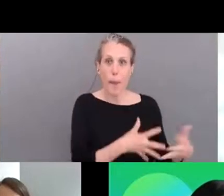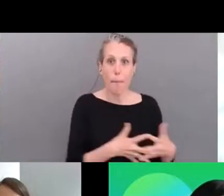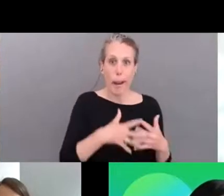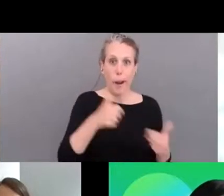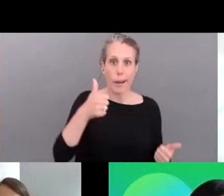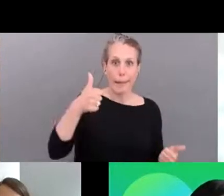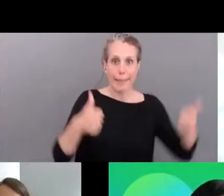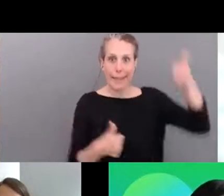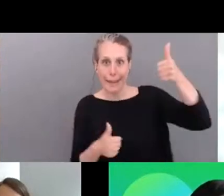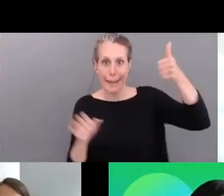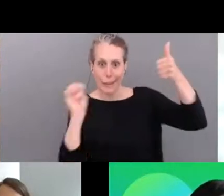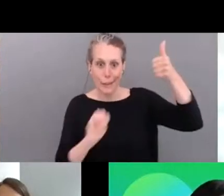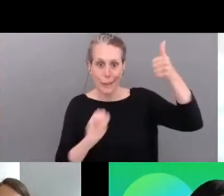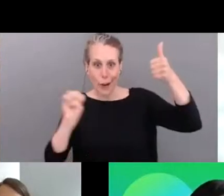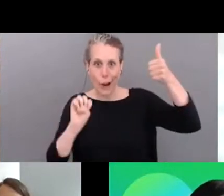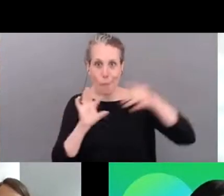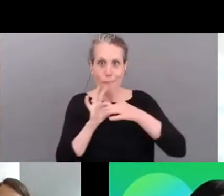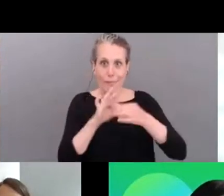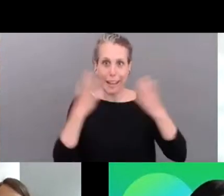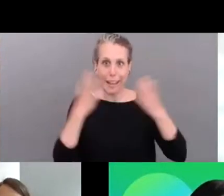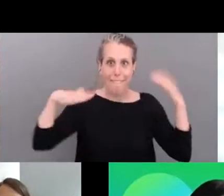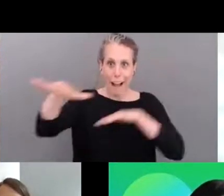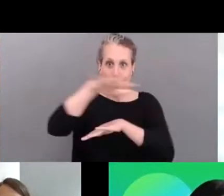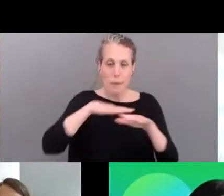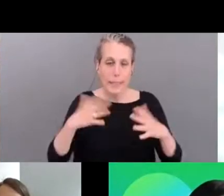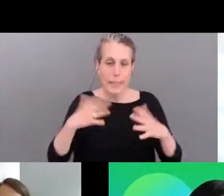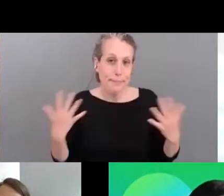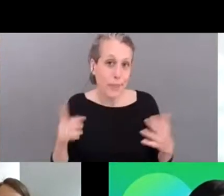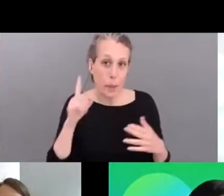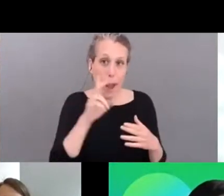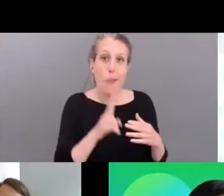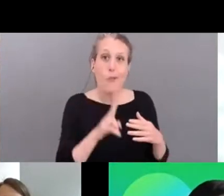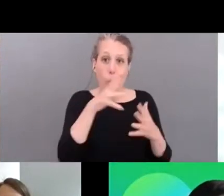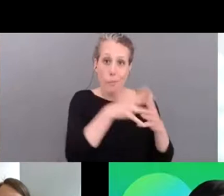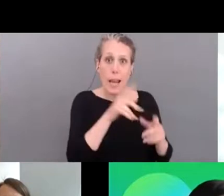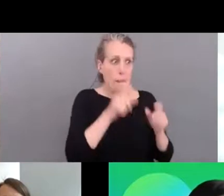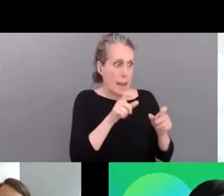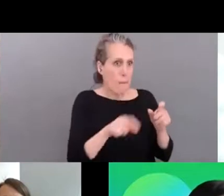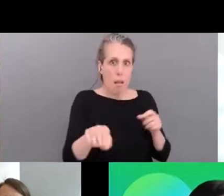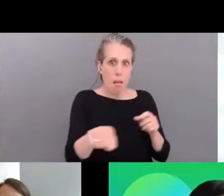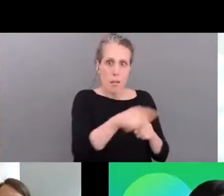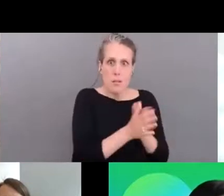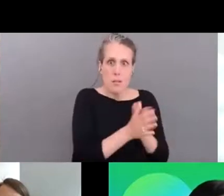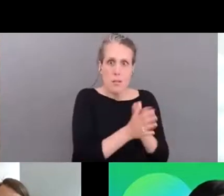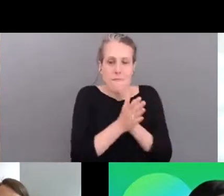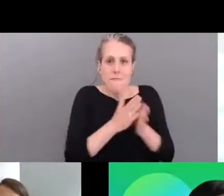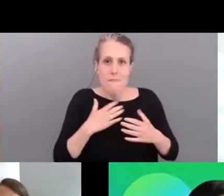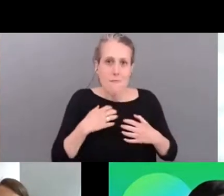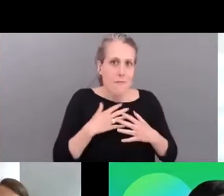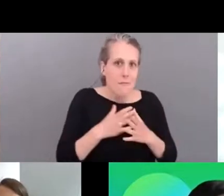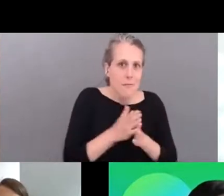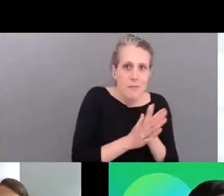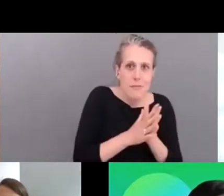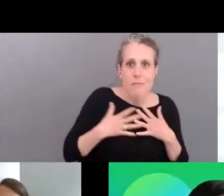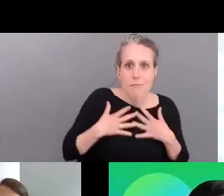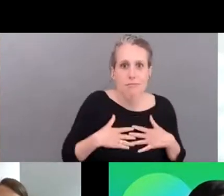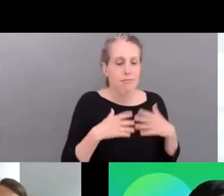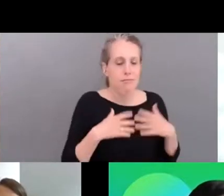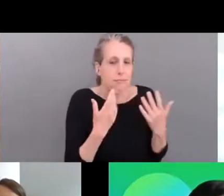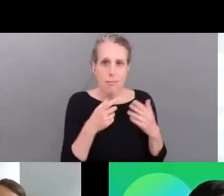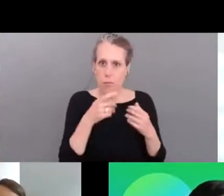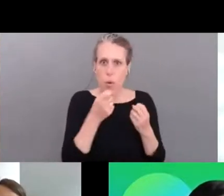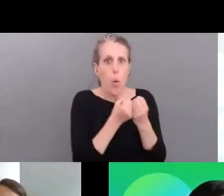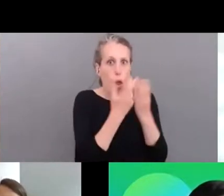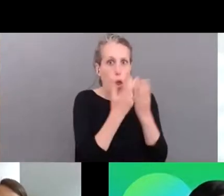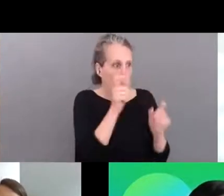that's often the case is when you've got passionate people in north america they start on the ground you know about the cities you know there's a lot of people